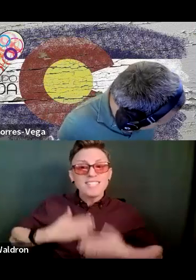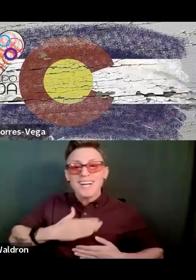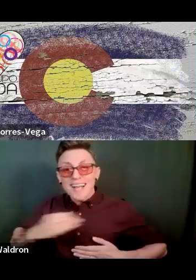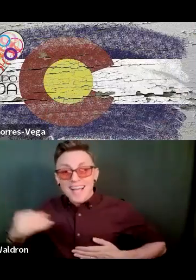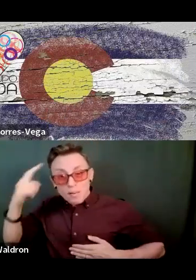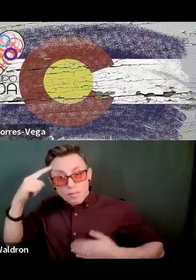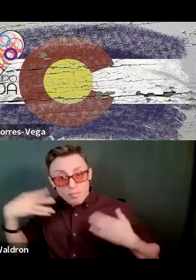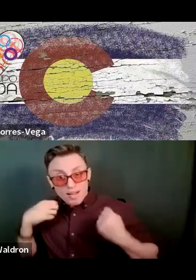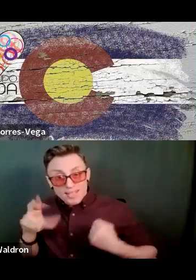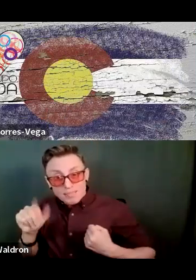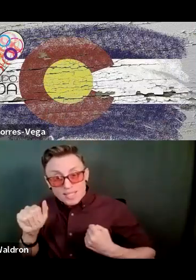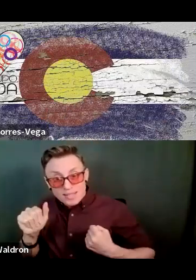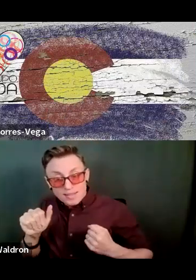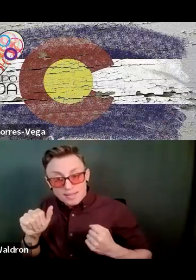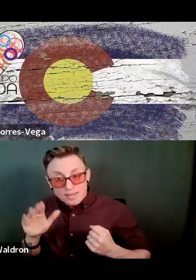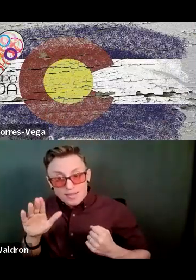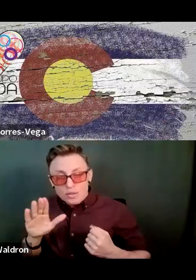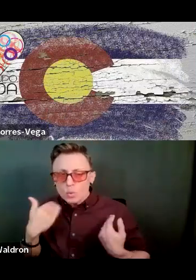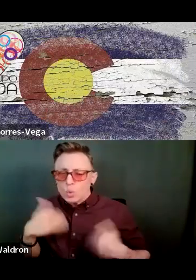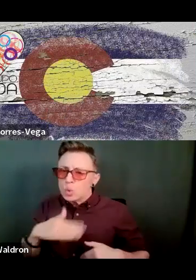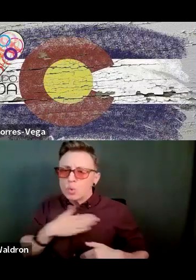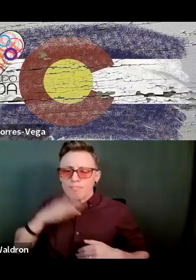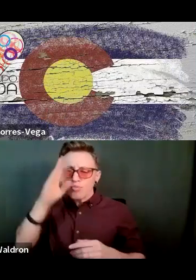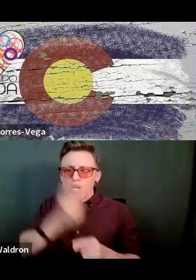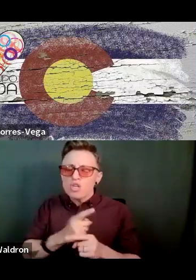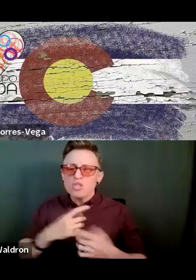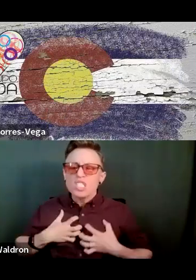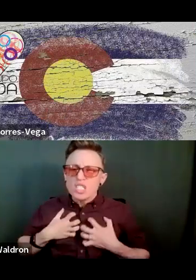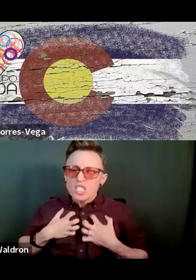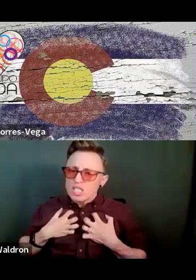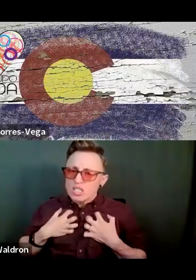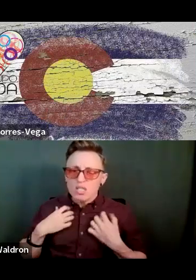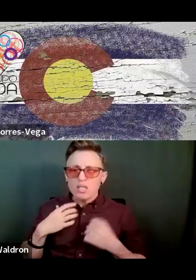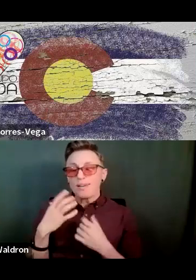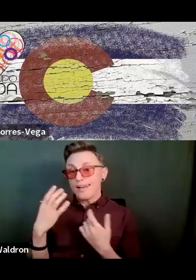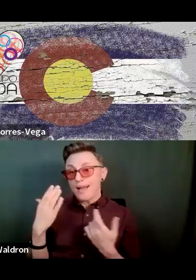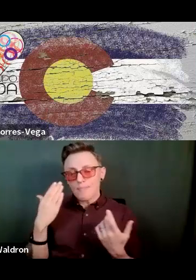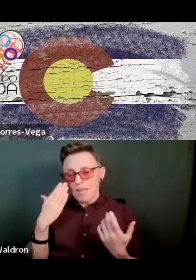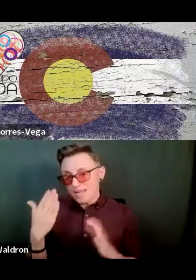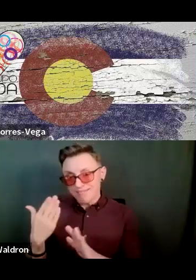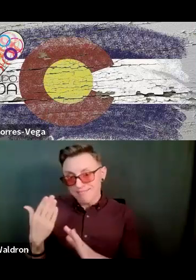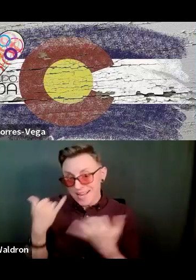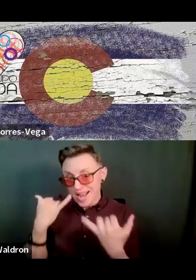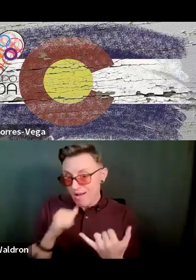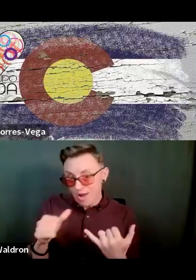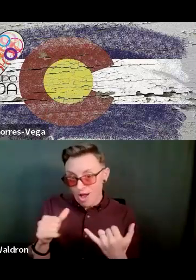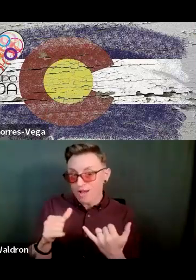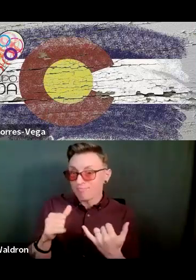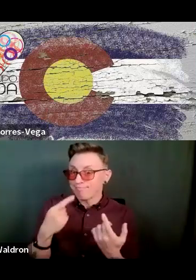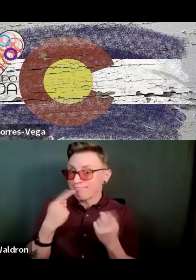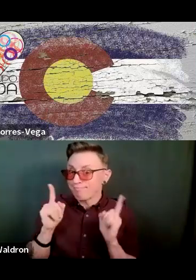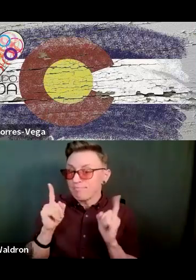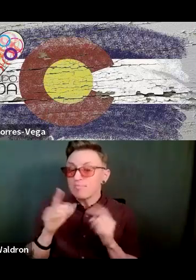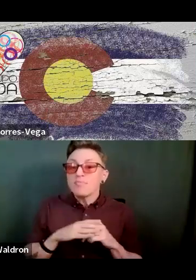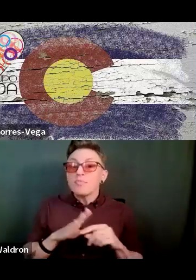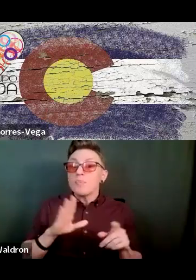disability. And my brother was so angry. And today he would probably not have gotten away with this, but we called the charge nurse who happens to